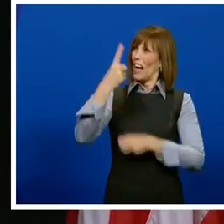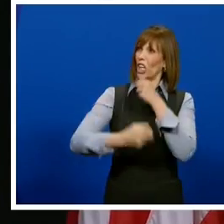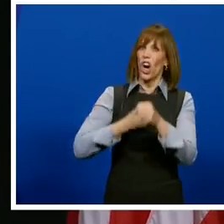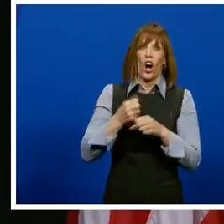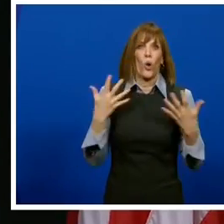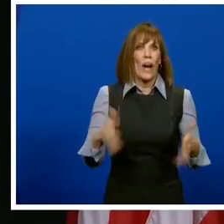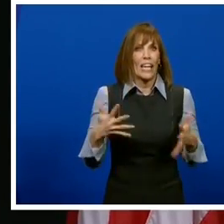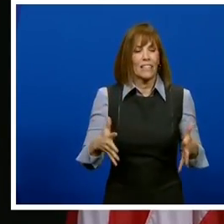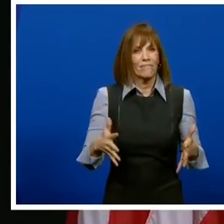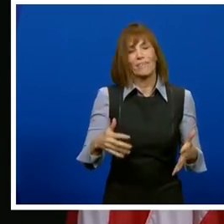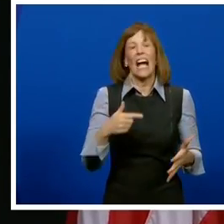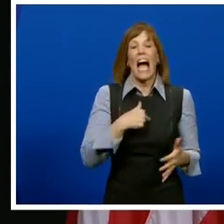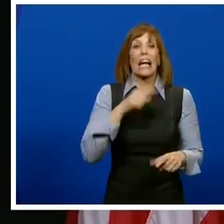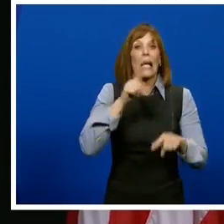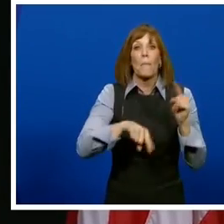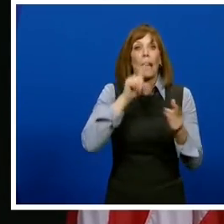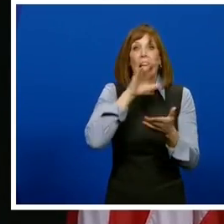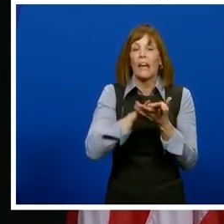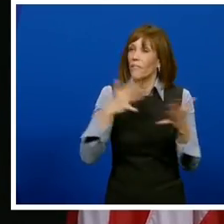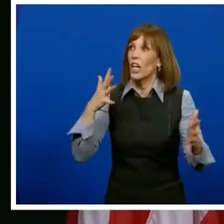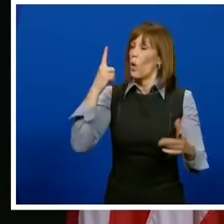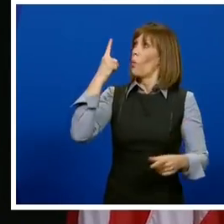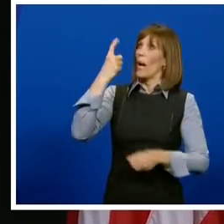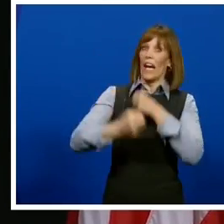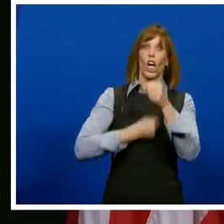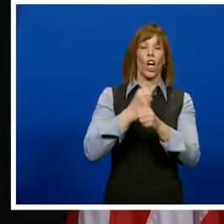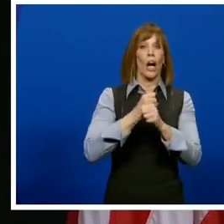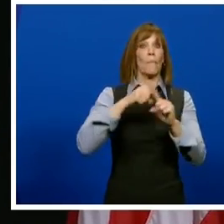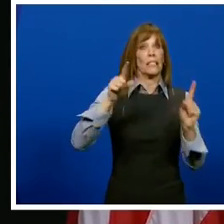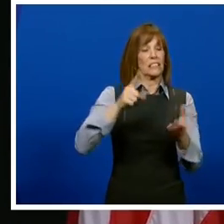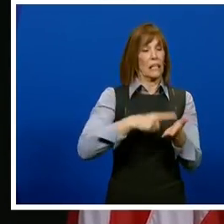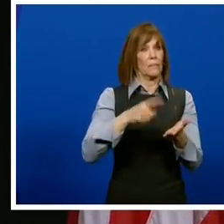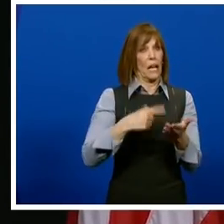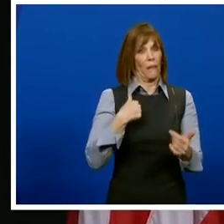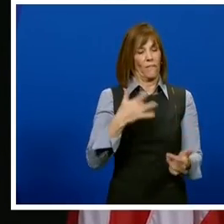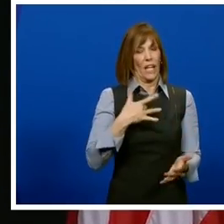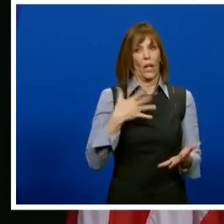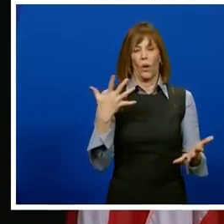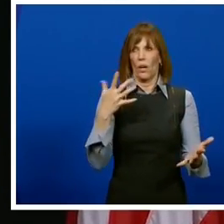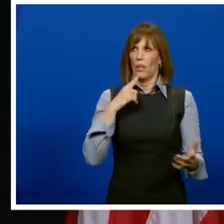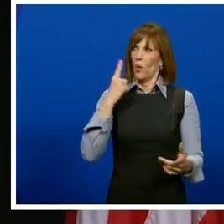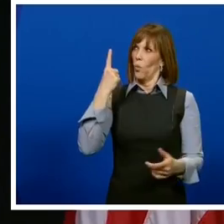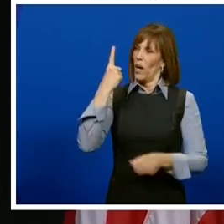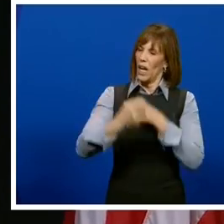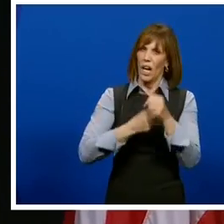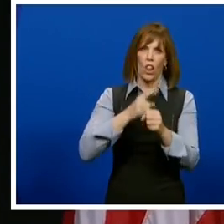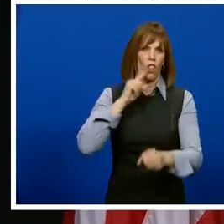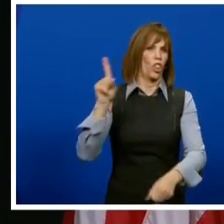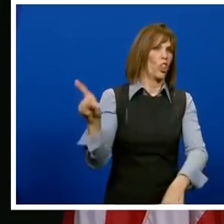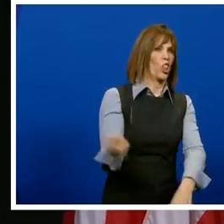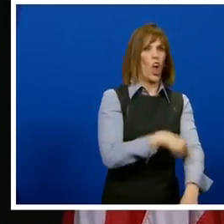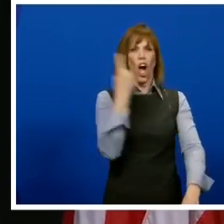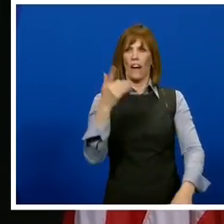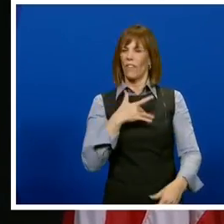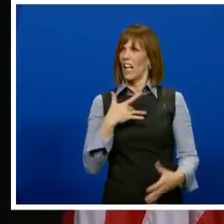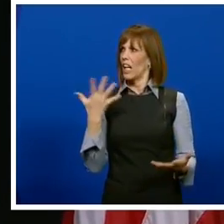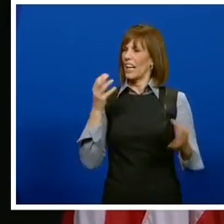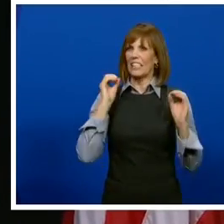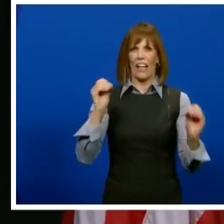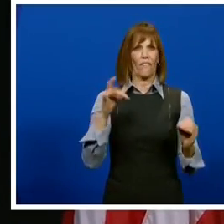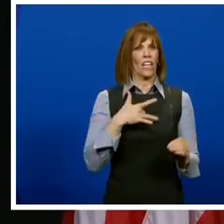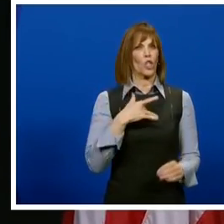In some ways, I can hardly believe it's already been a year. In others, it seems like forever, since almost anything has felt normal.